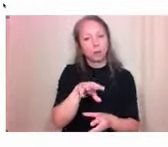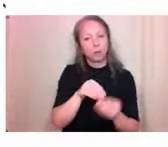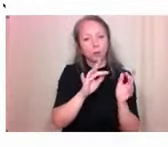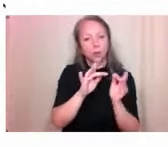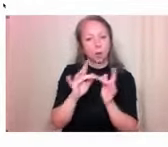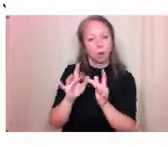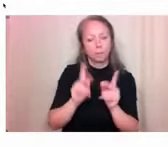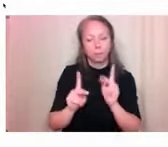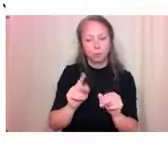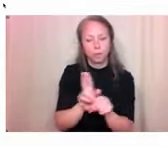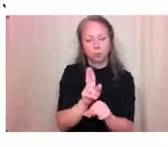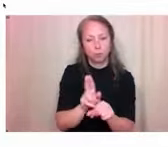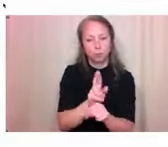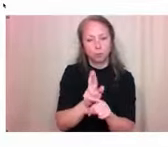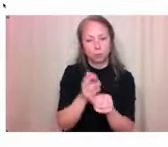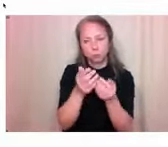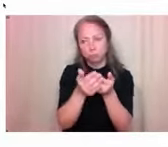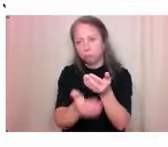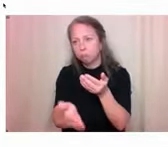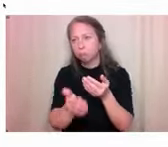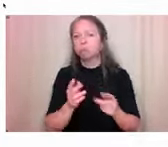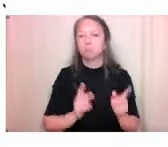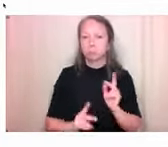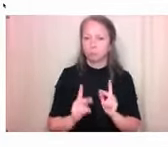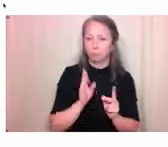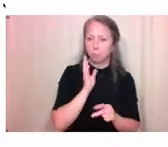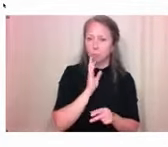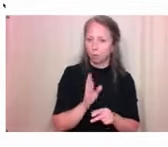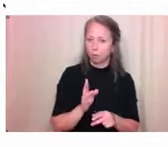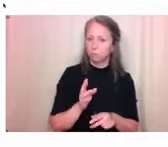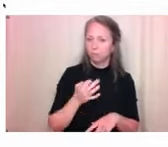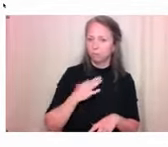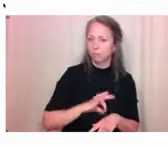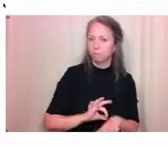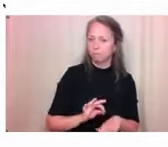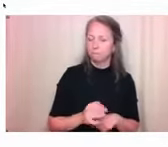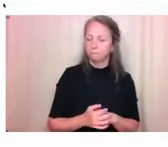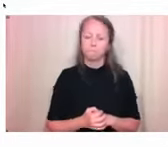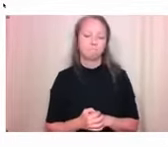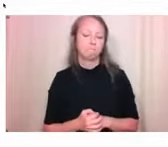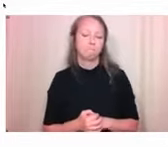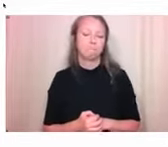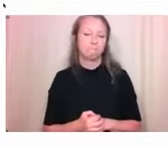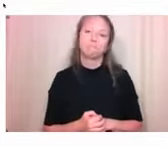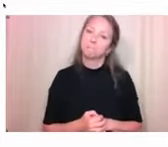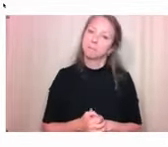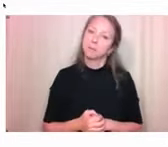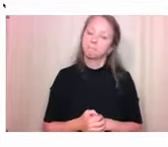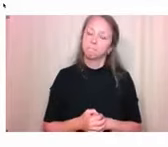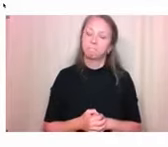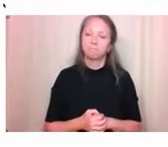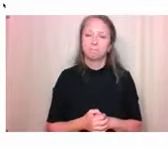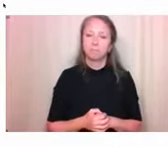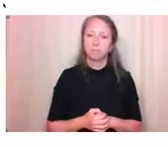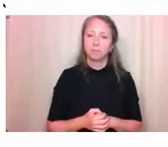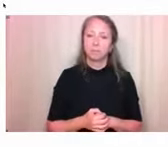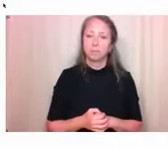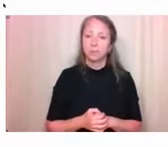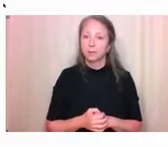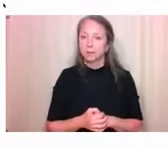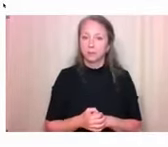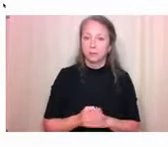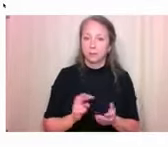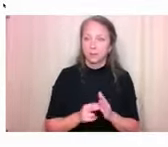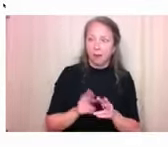tool for community members to view and use into the future. So, so yeah, there's no rush to get involved.